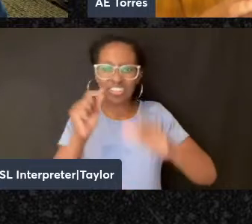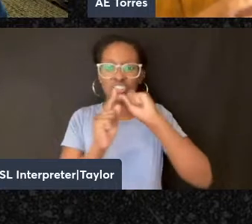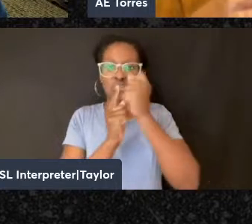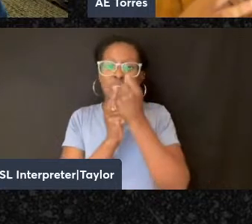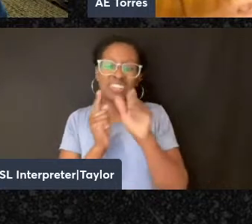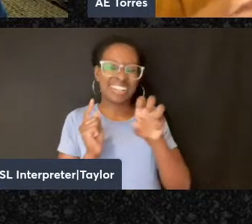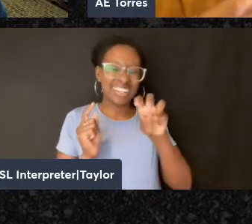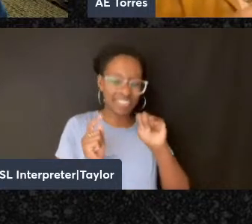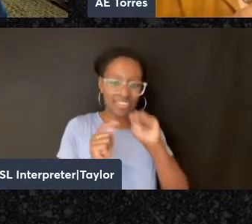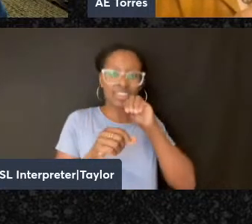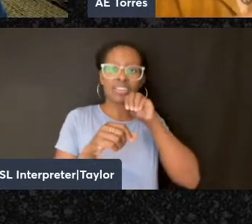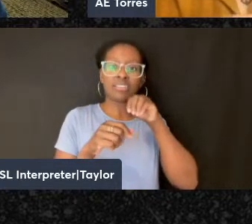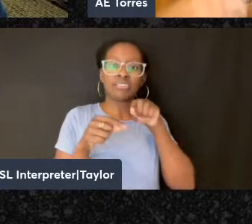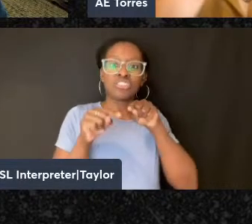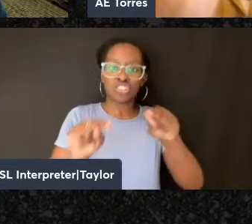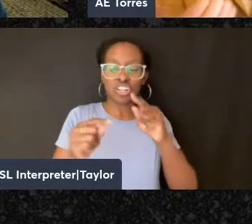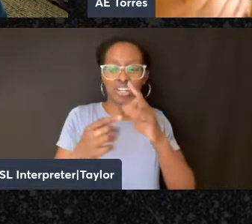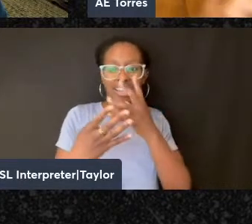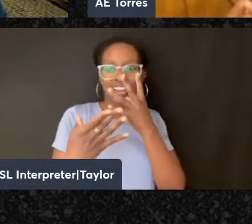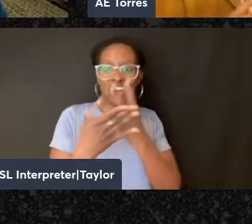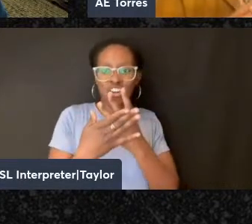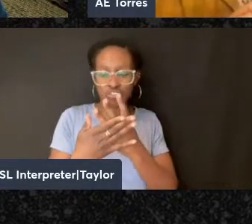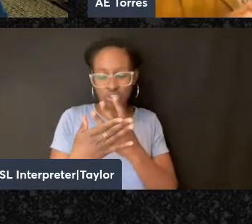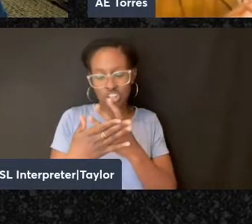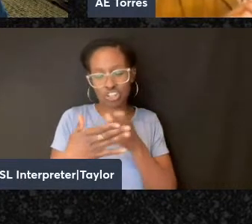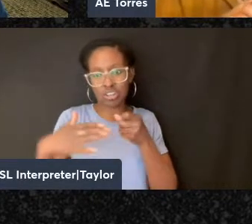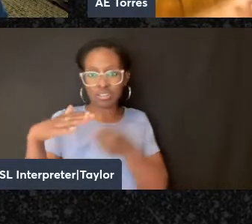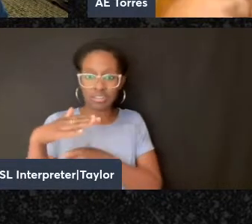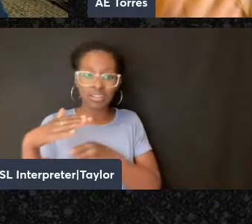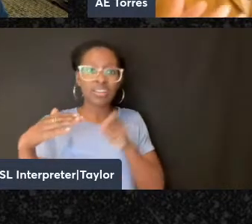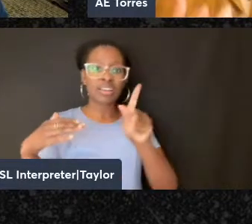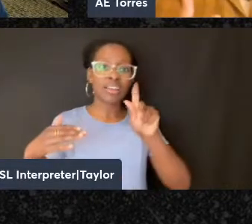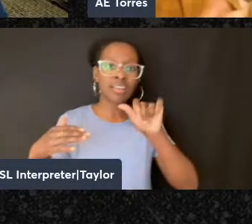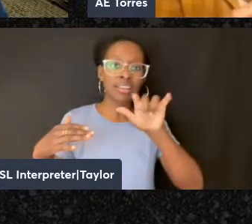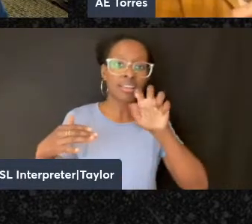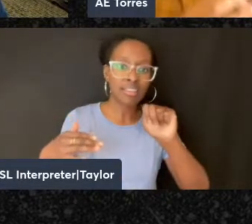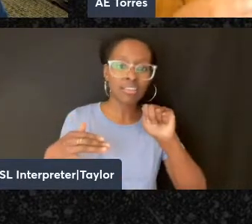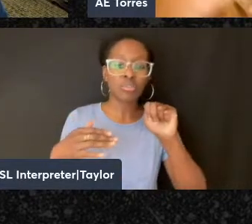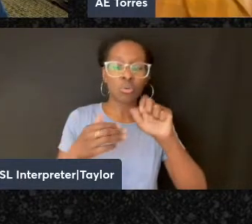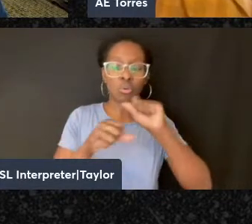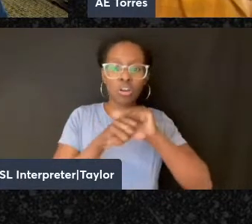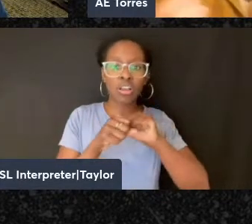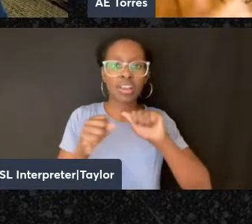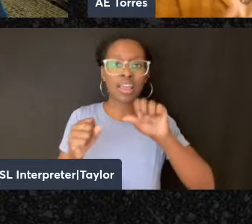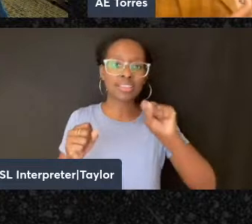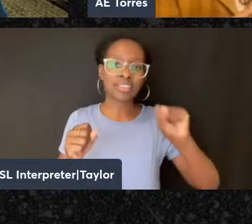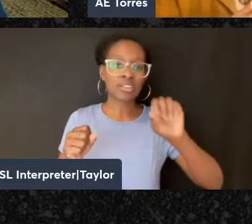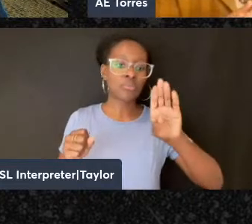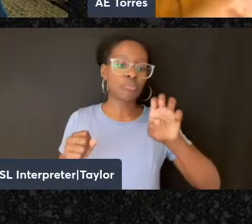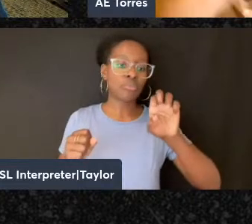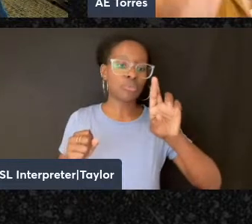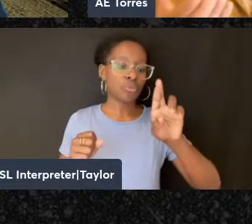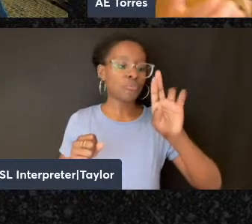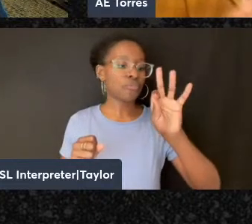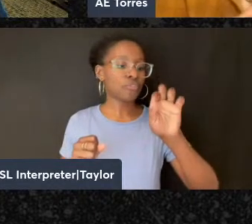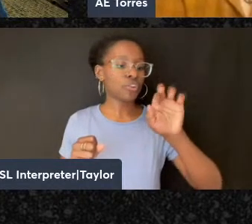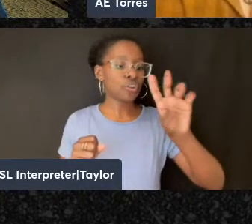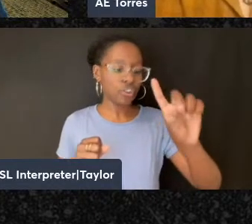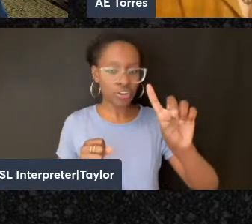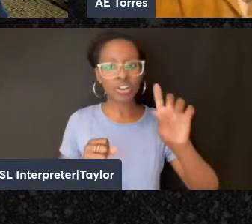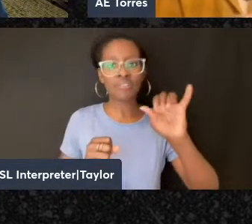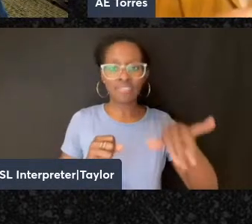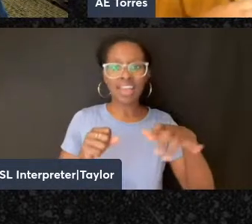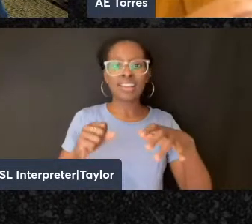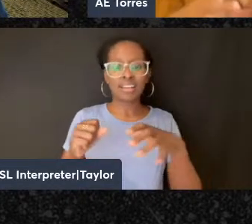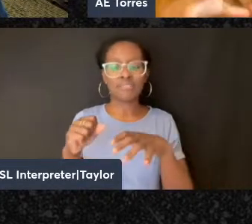inside of incarceration. And Kenyon's work on the SS Buford, which was a ship of mass deportation, Kenyon writes